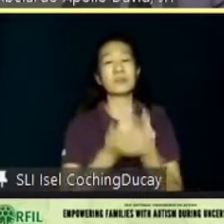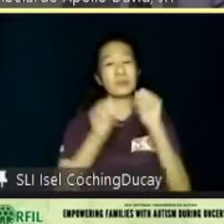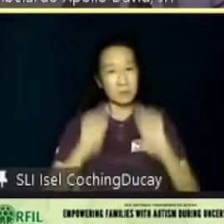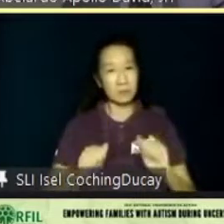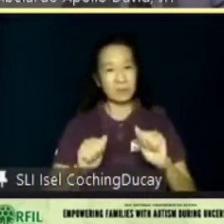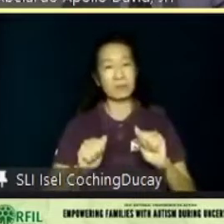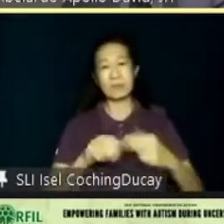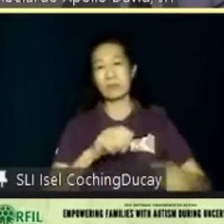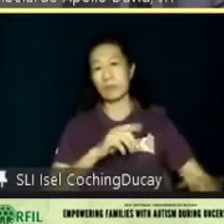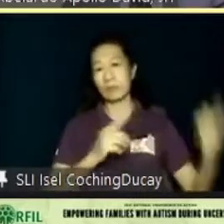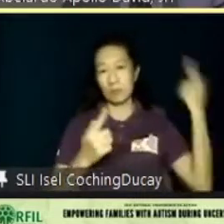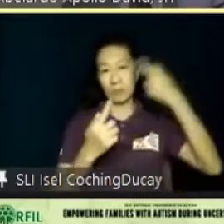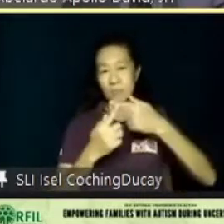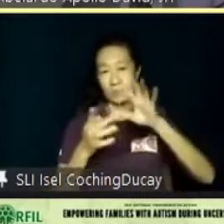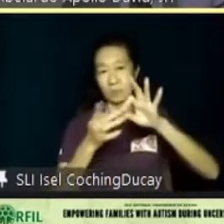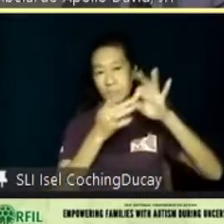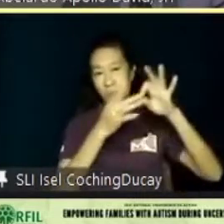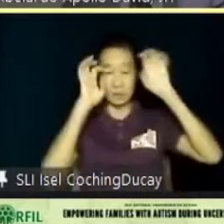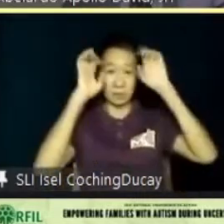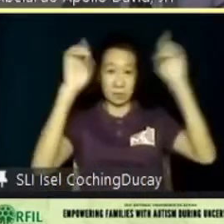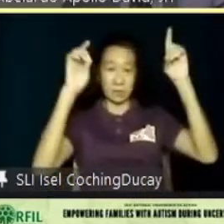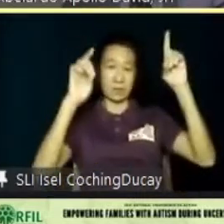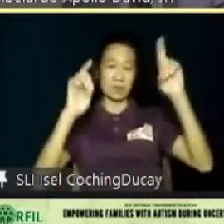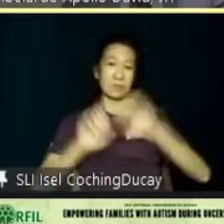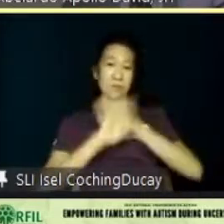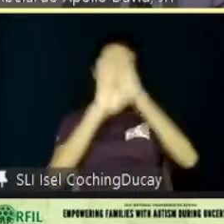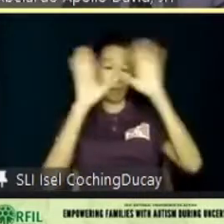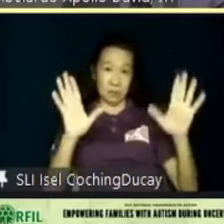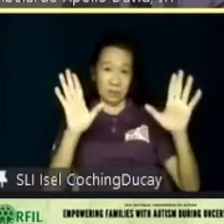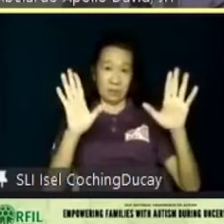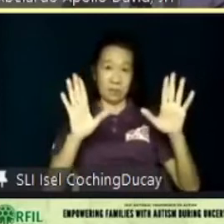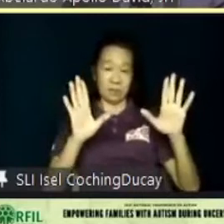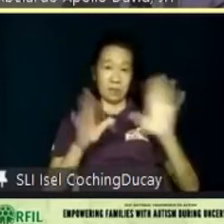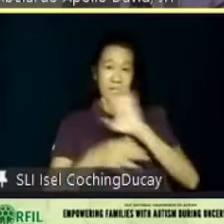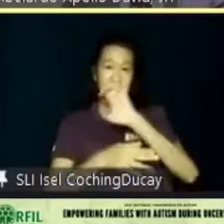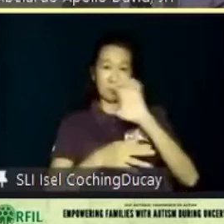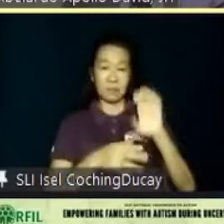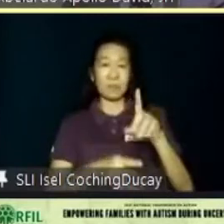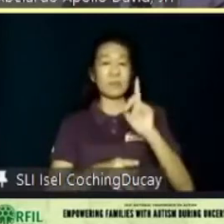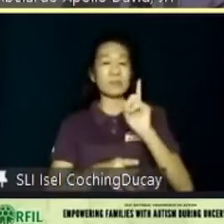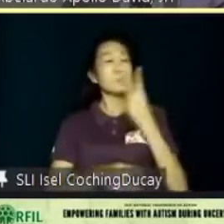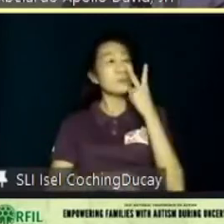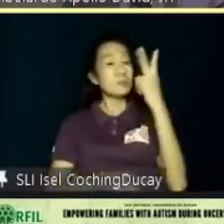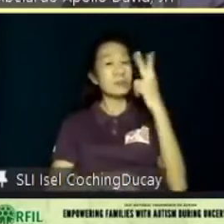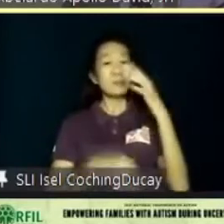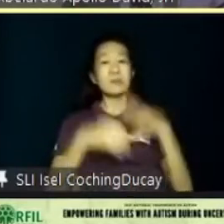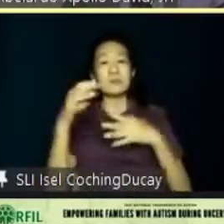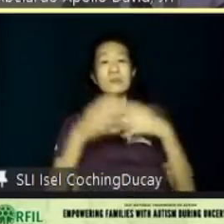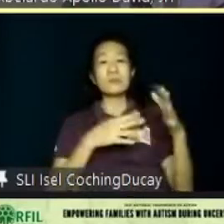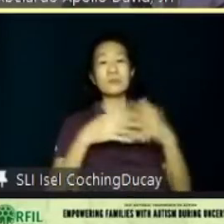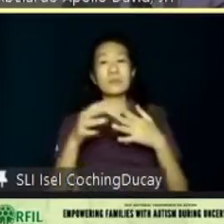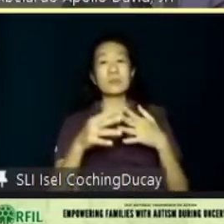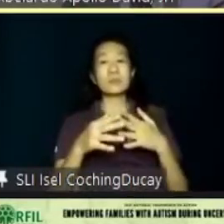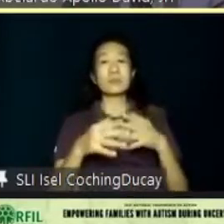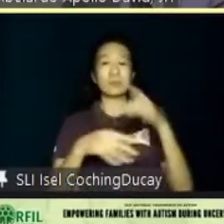ultimate goals of special education. Clearly, the end must be in sight, even at the onset of